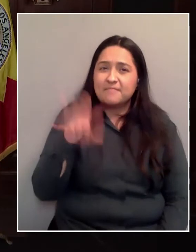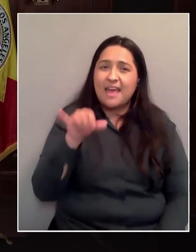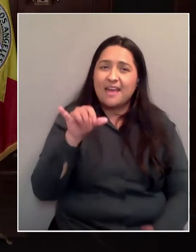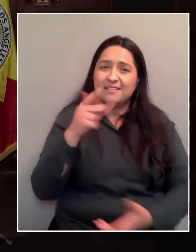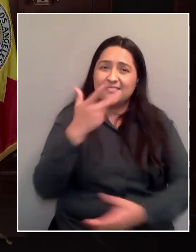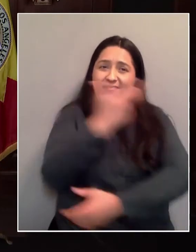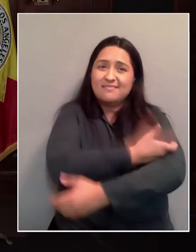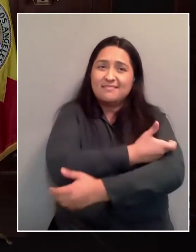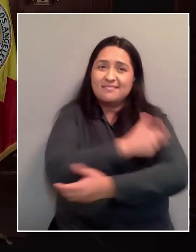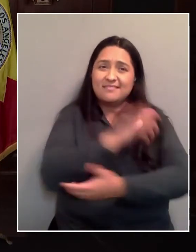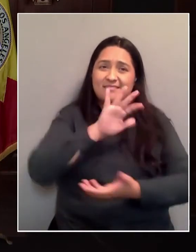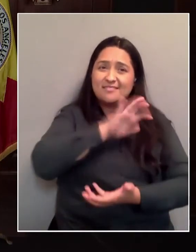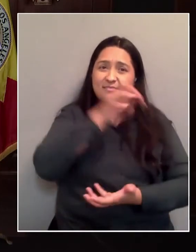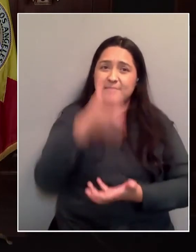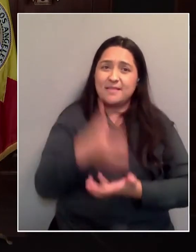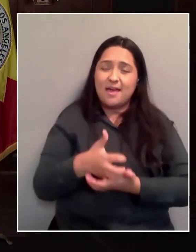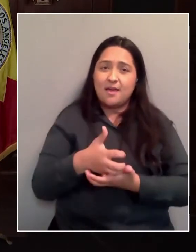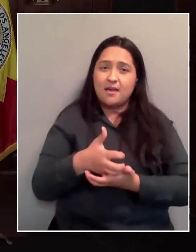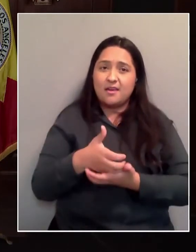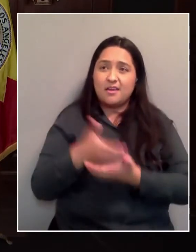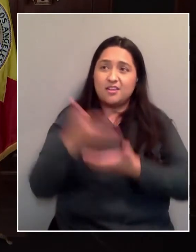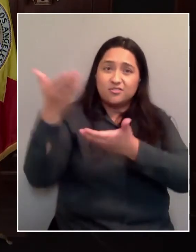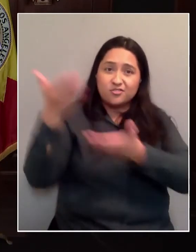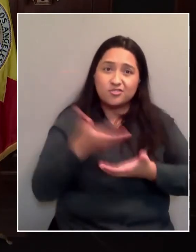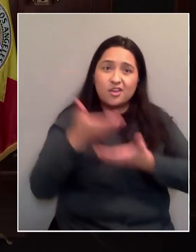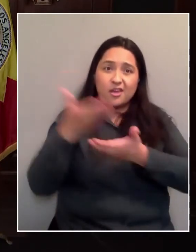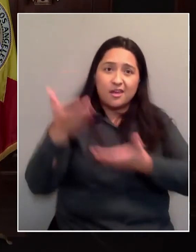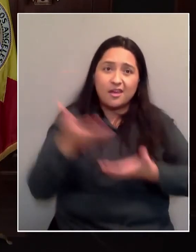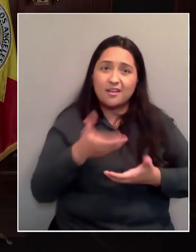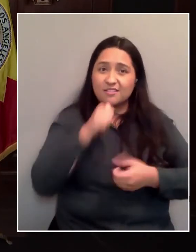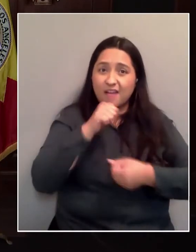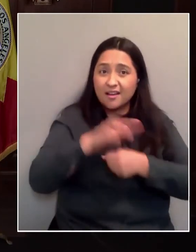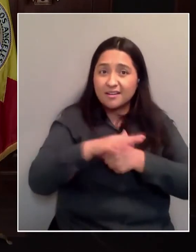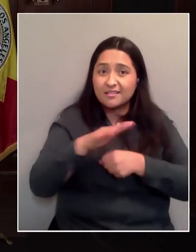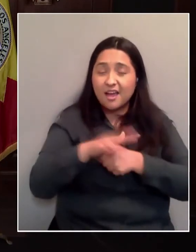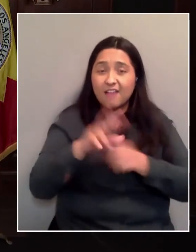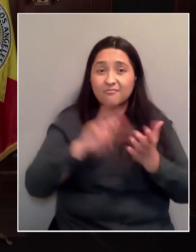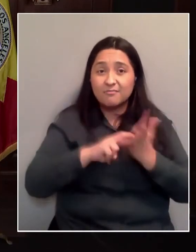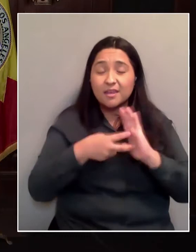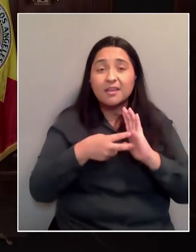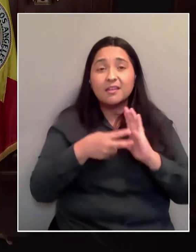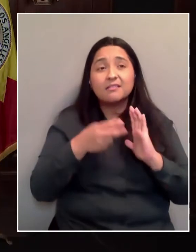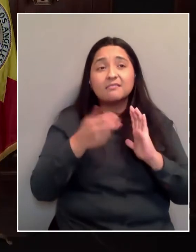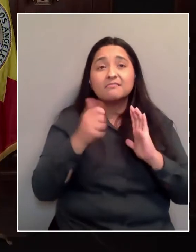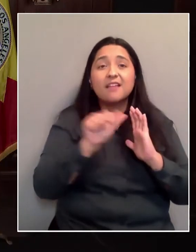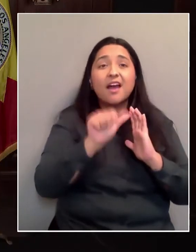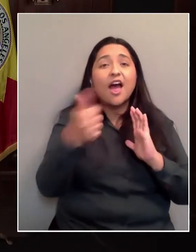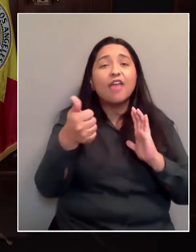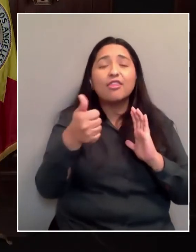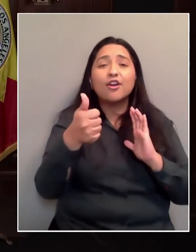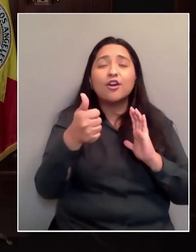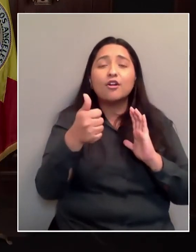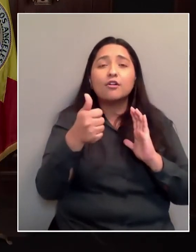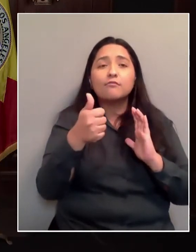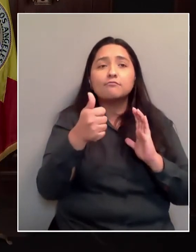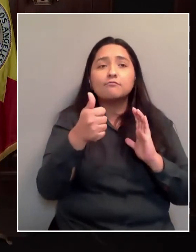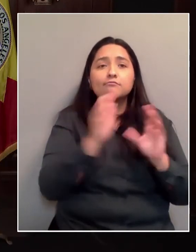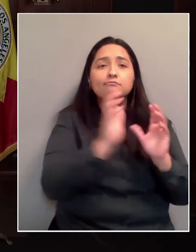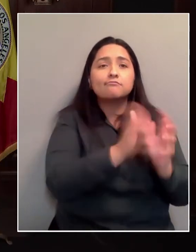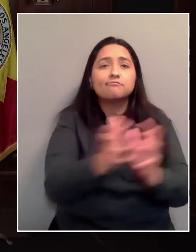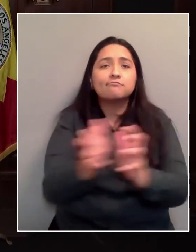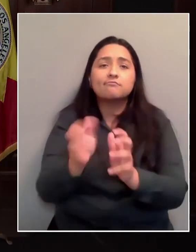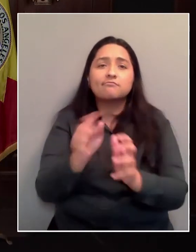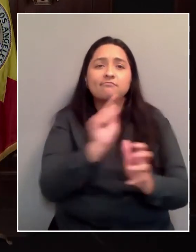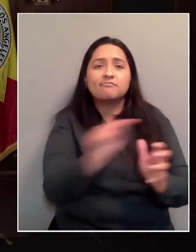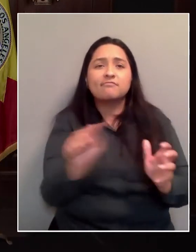fragmented, that there are these individual entities now with their own supplies, and it's pitting